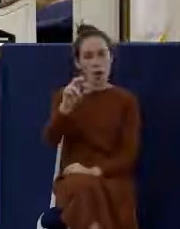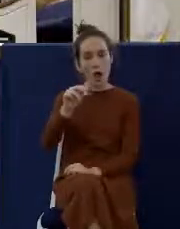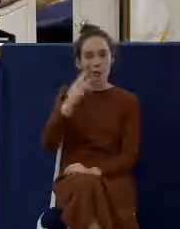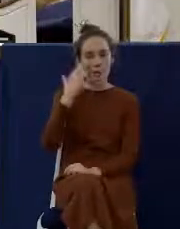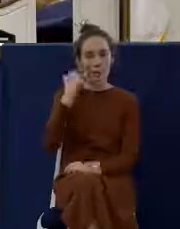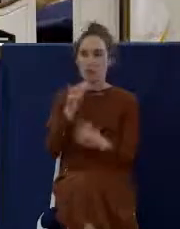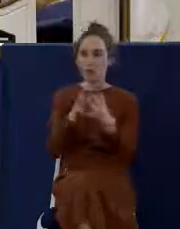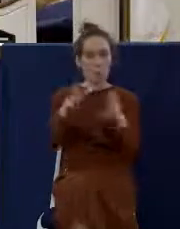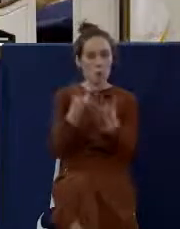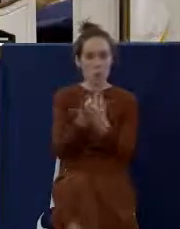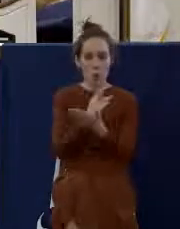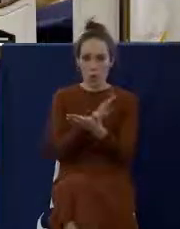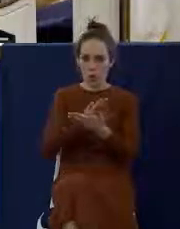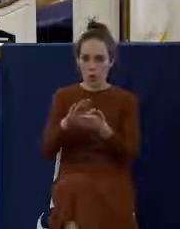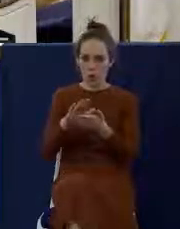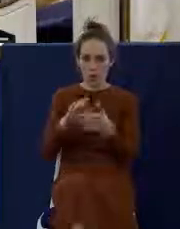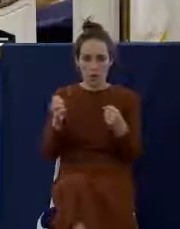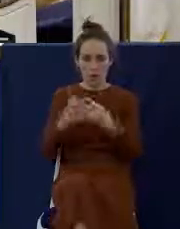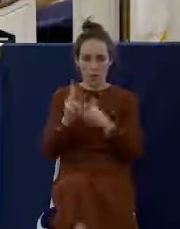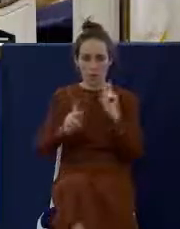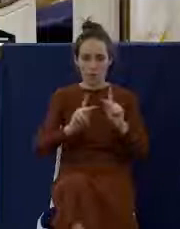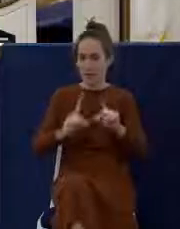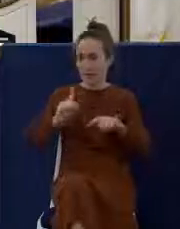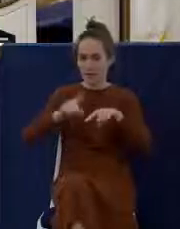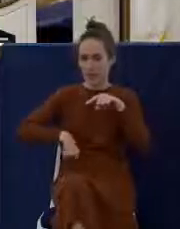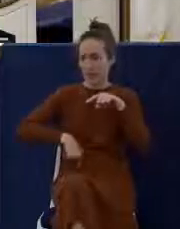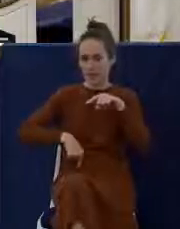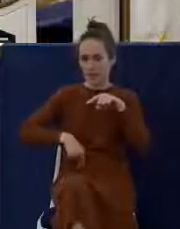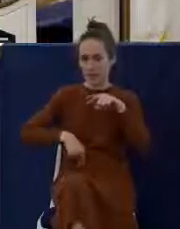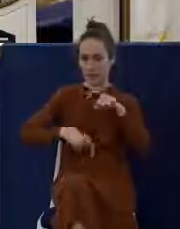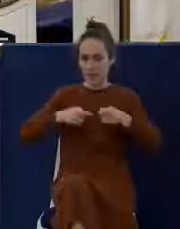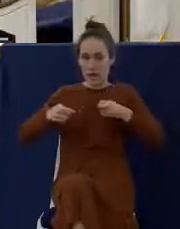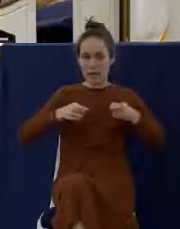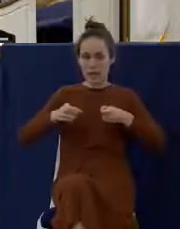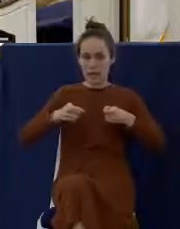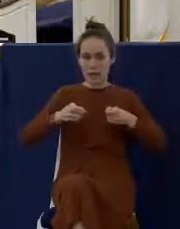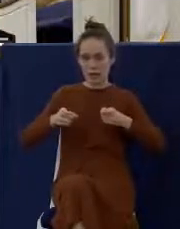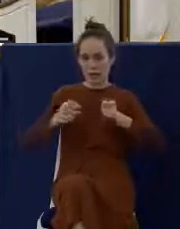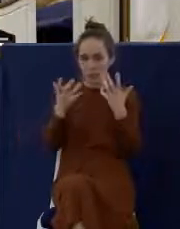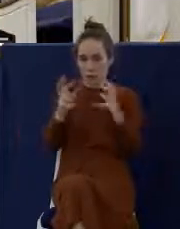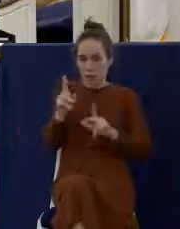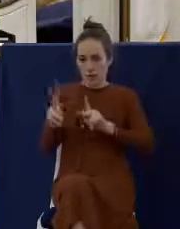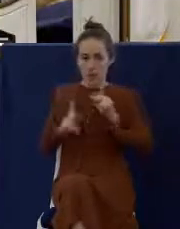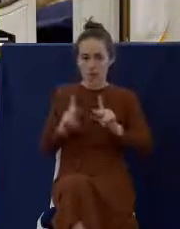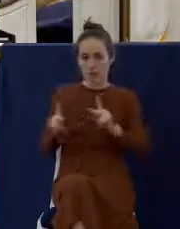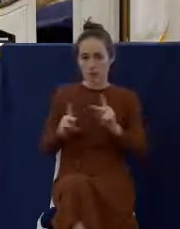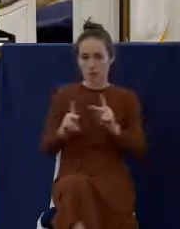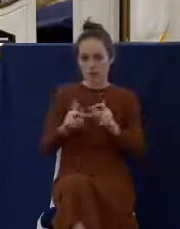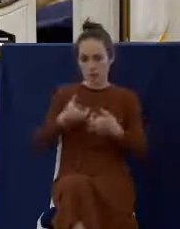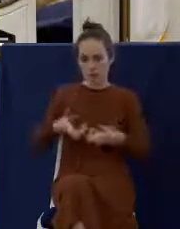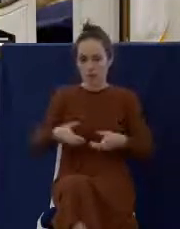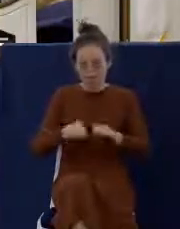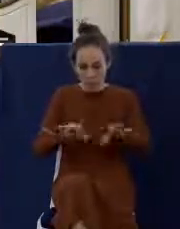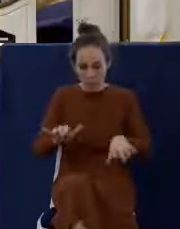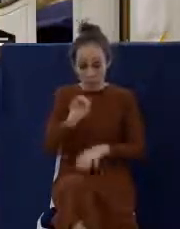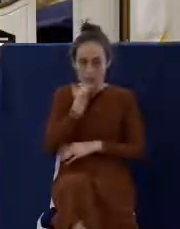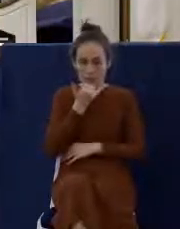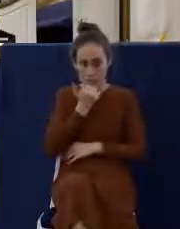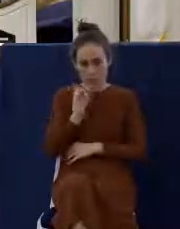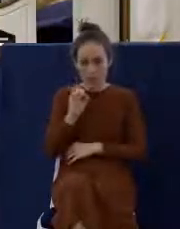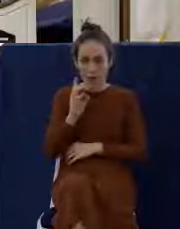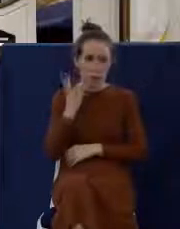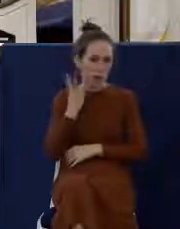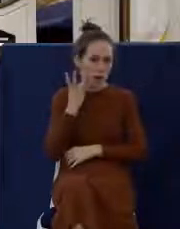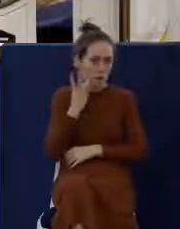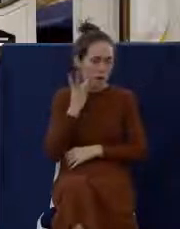sacred. They're afraid people can't handle it. It literally becomes the blood of Christ. don't want anybody spilling it. So, really, all you get when you go to a service